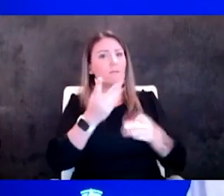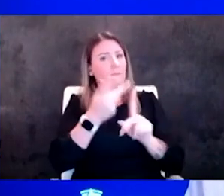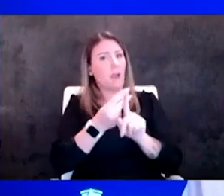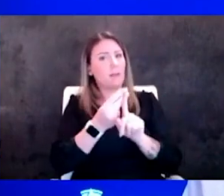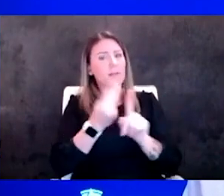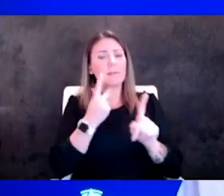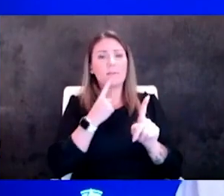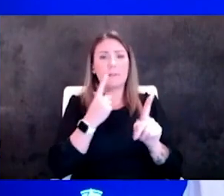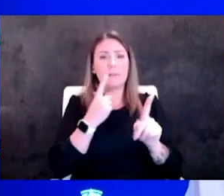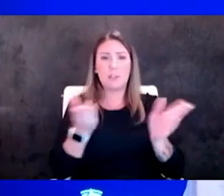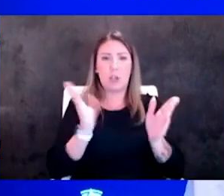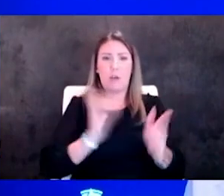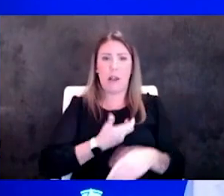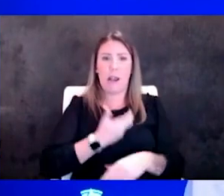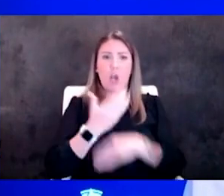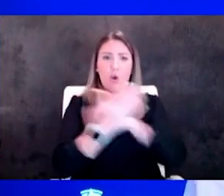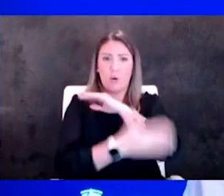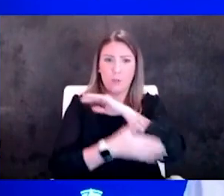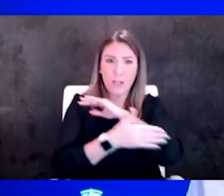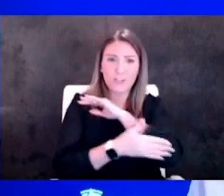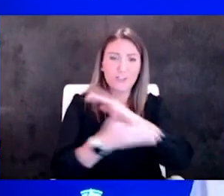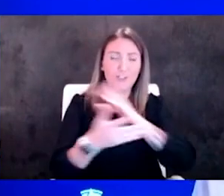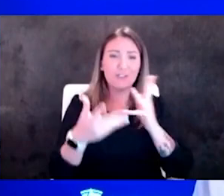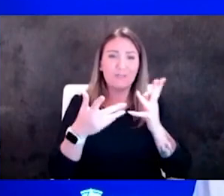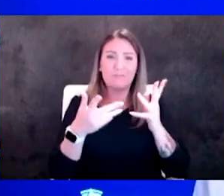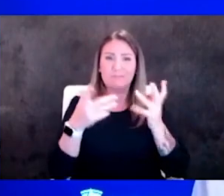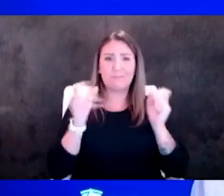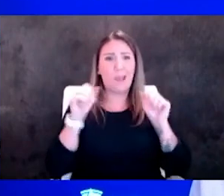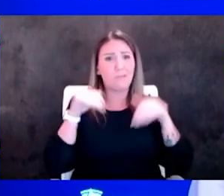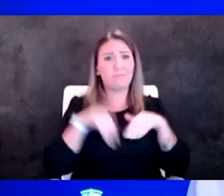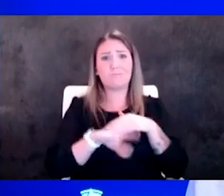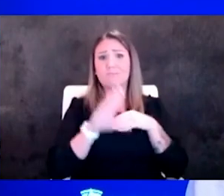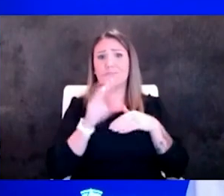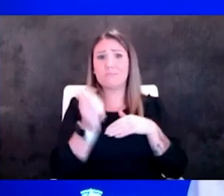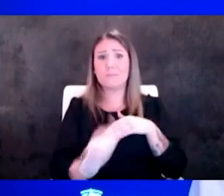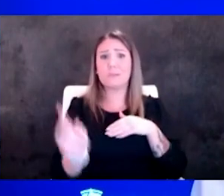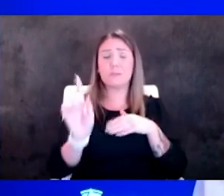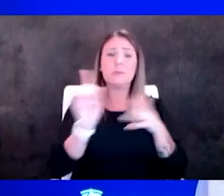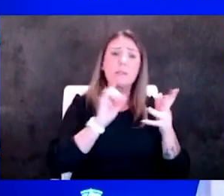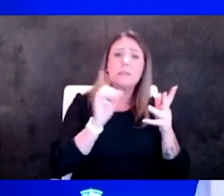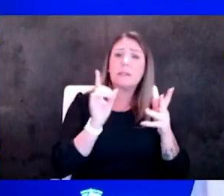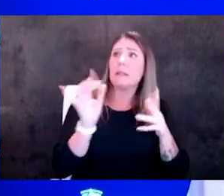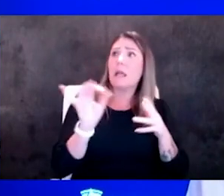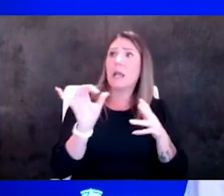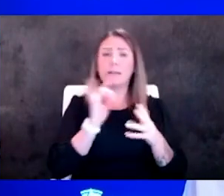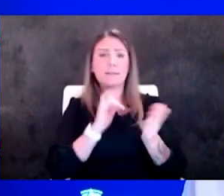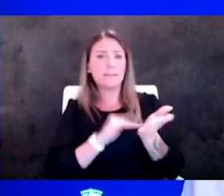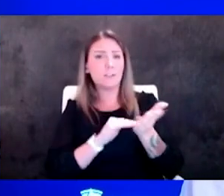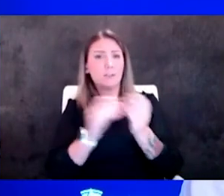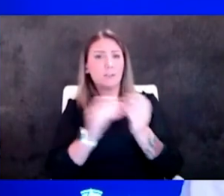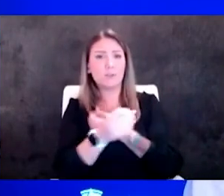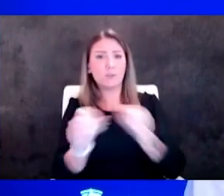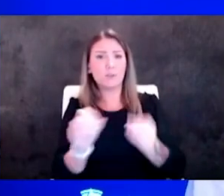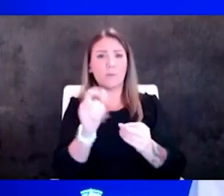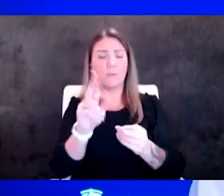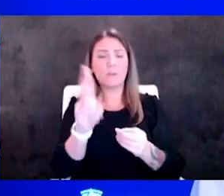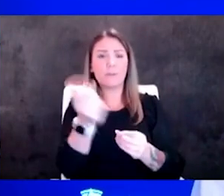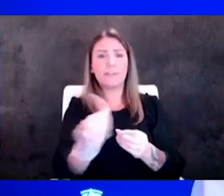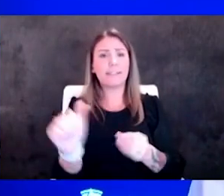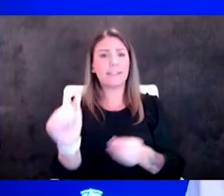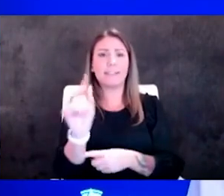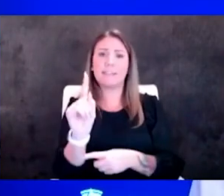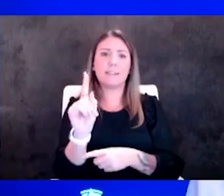our country and so certainly you can walk in probably to either a physician's office or any uh commercial